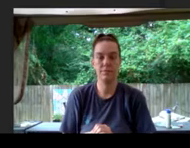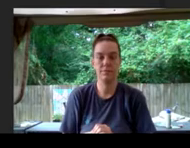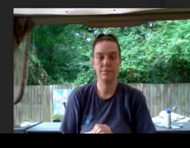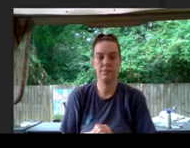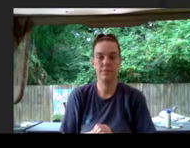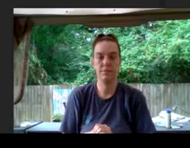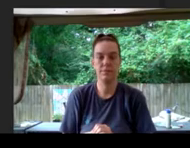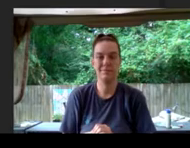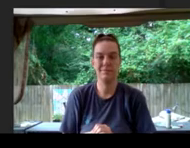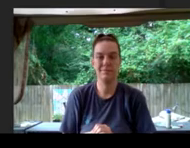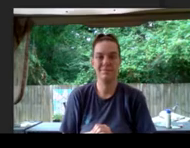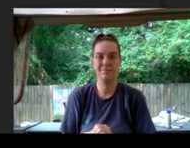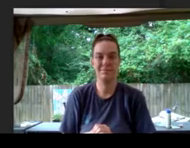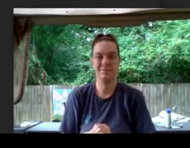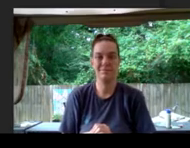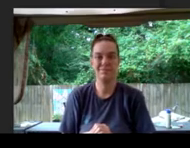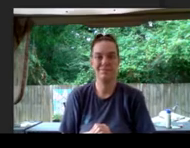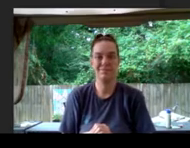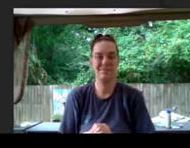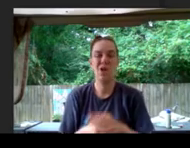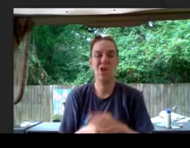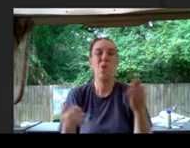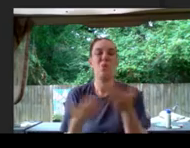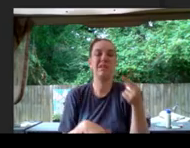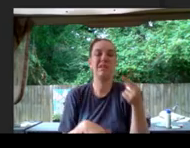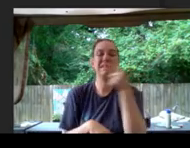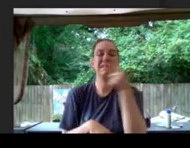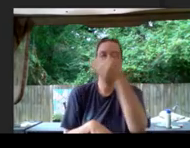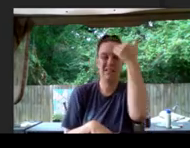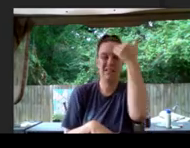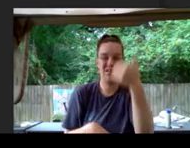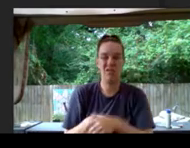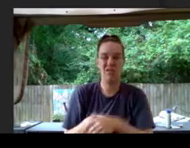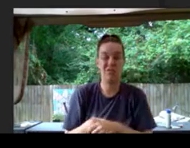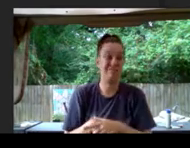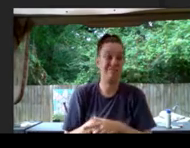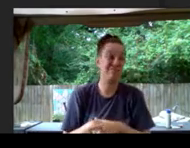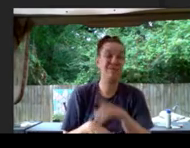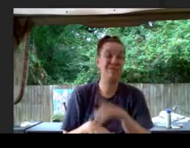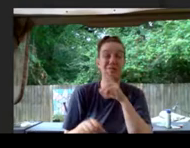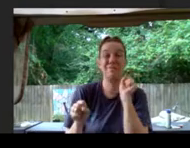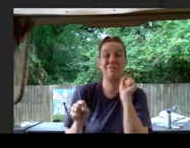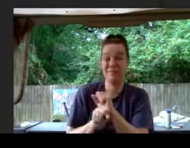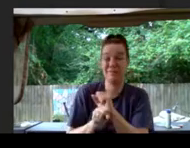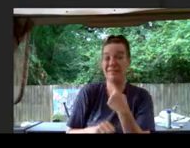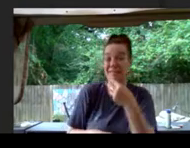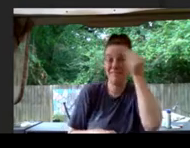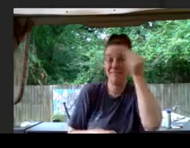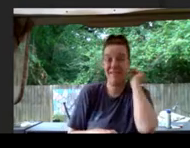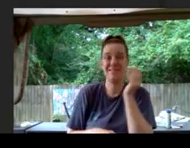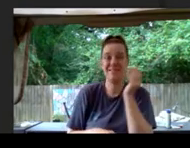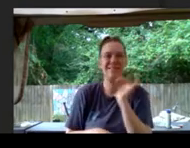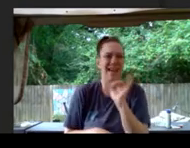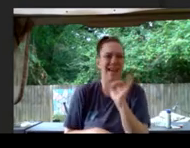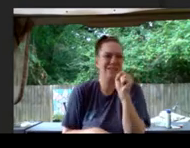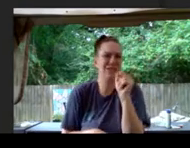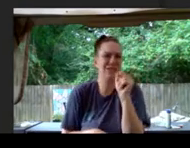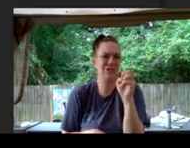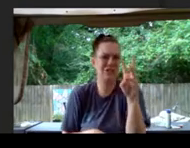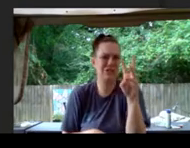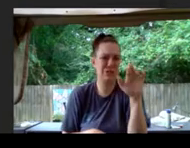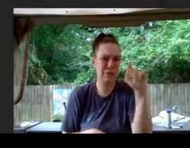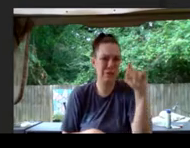What does he know, Holly said. Totally, said Miles. Like Stuart suddenly, Dr.